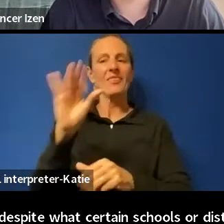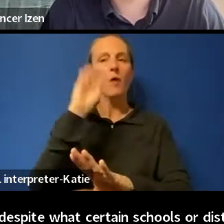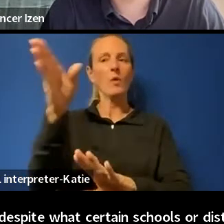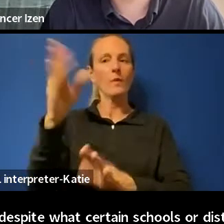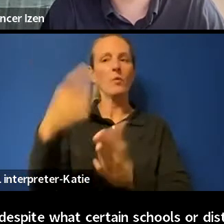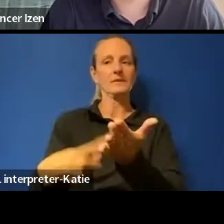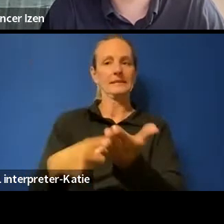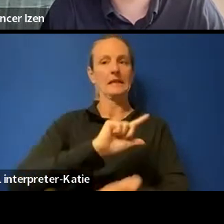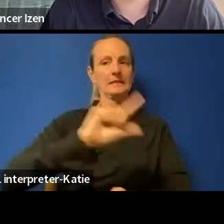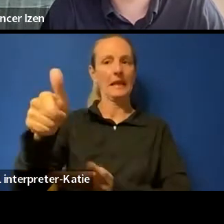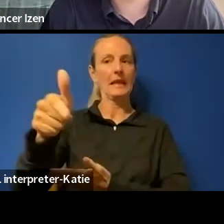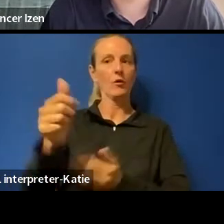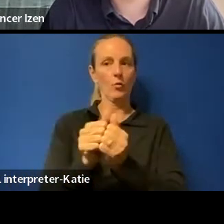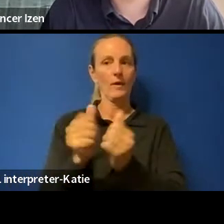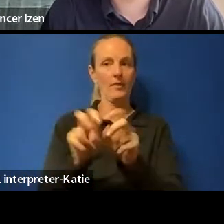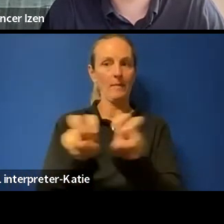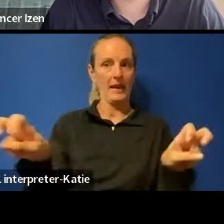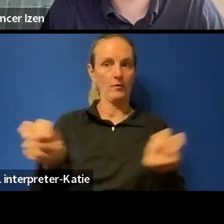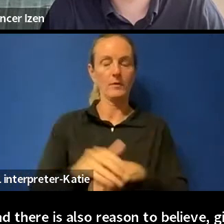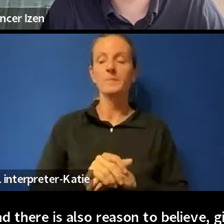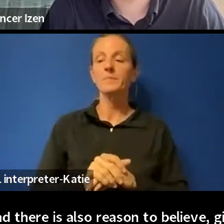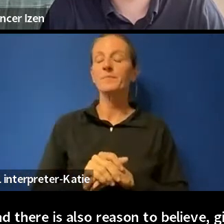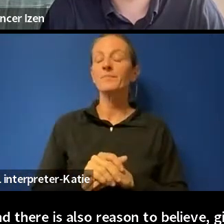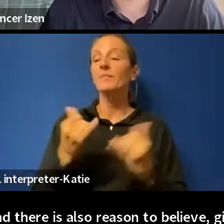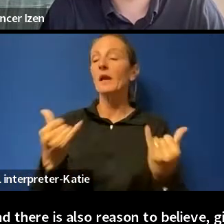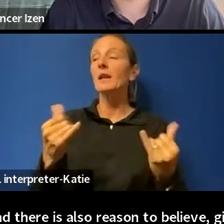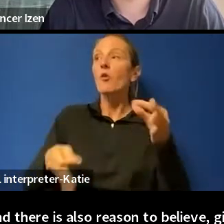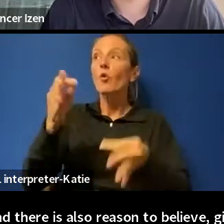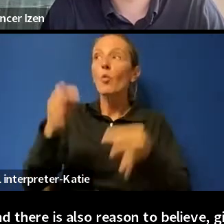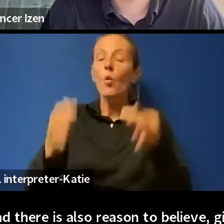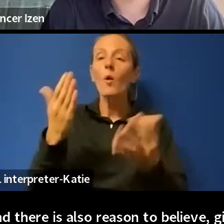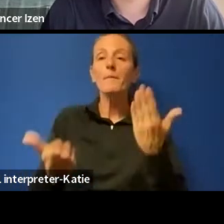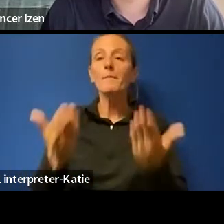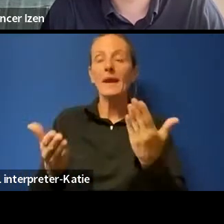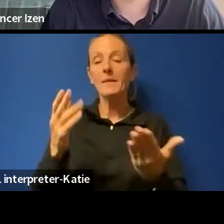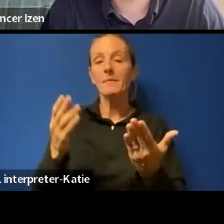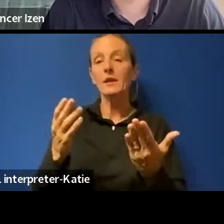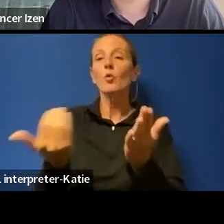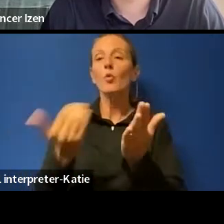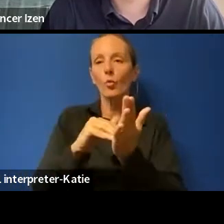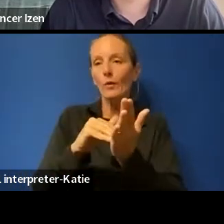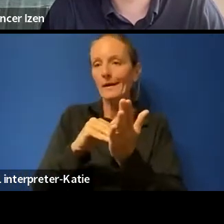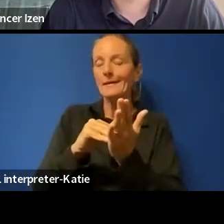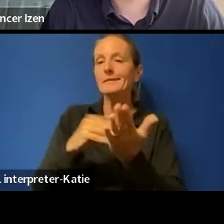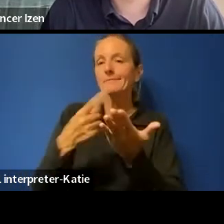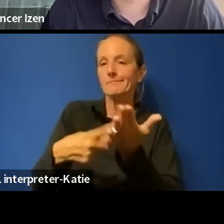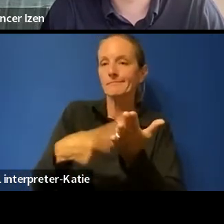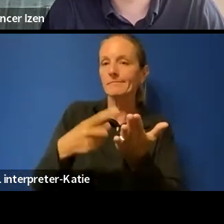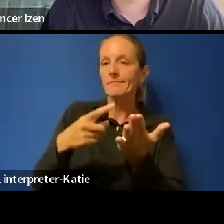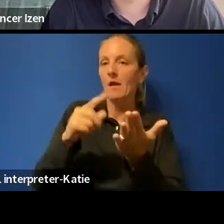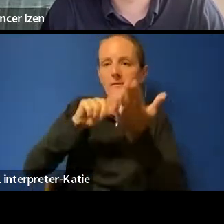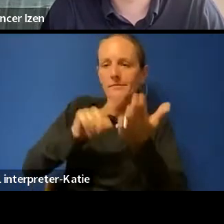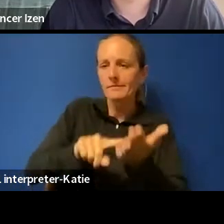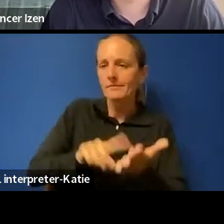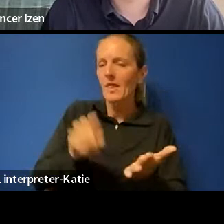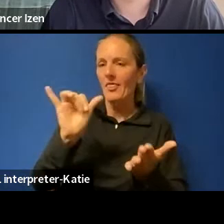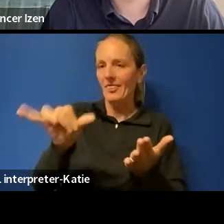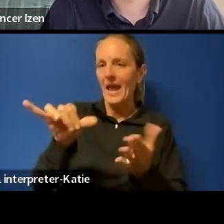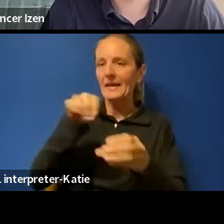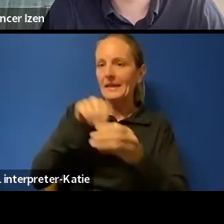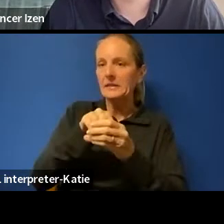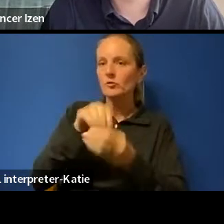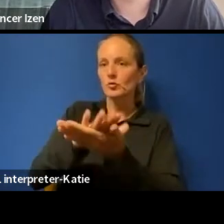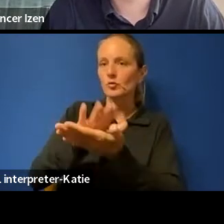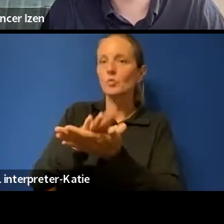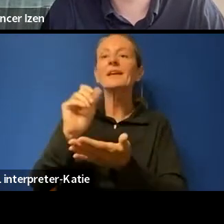on in the panel. That the court may see a reason to revisit this issue in schools, should the opportunity for a legal challenge arise.